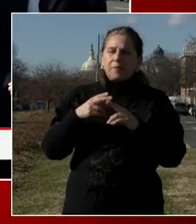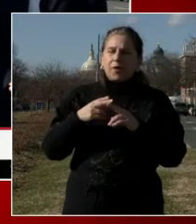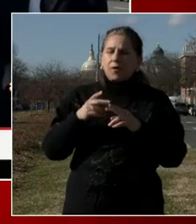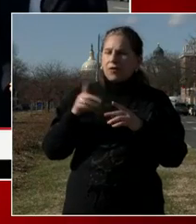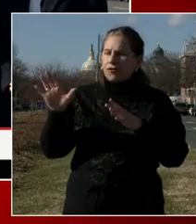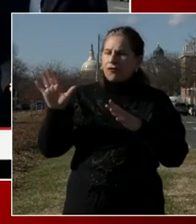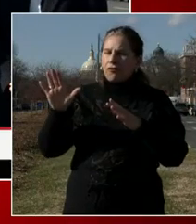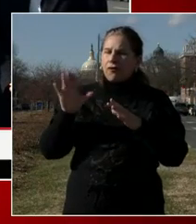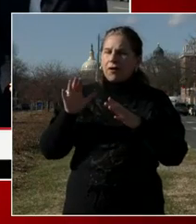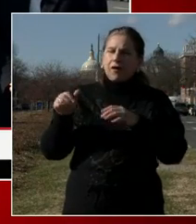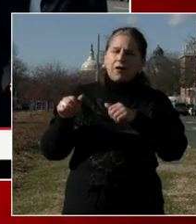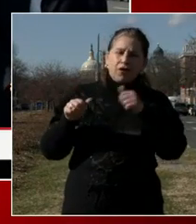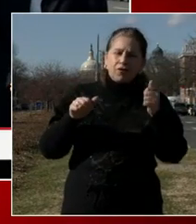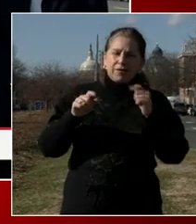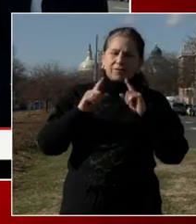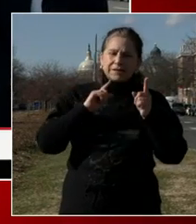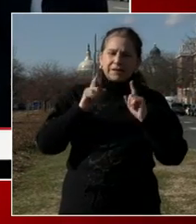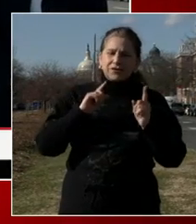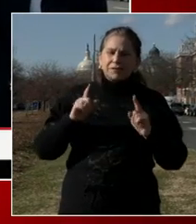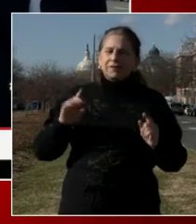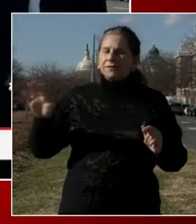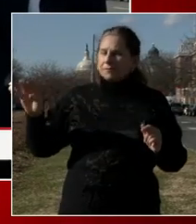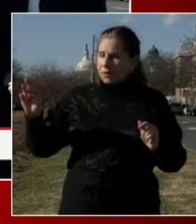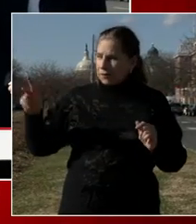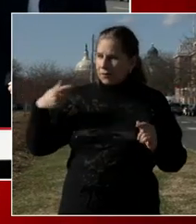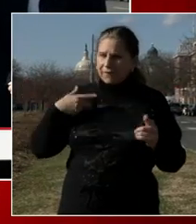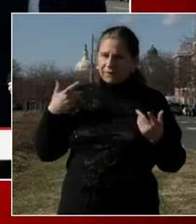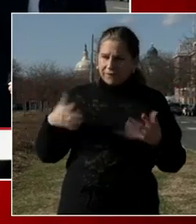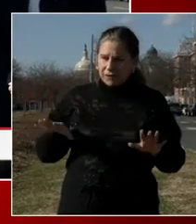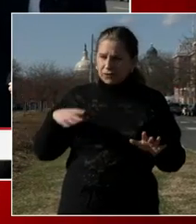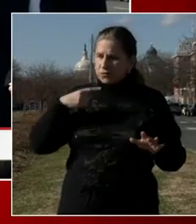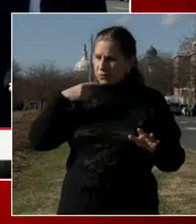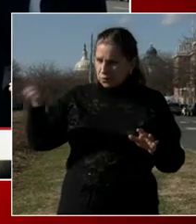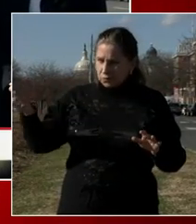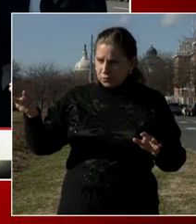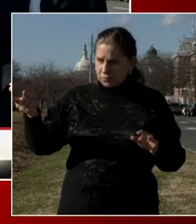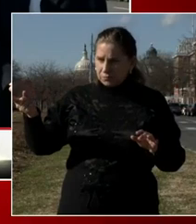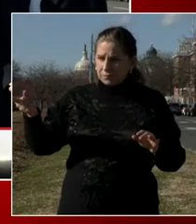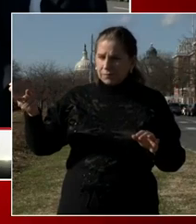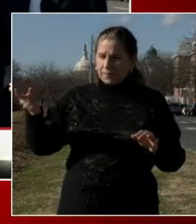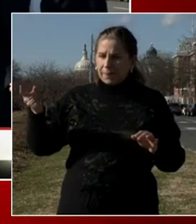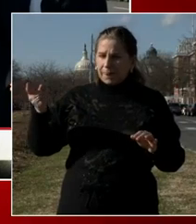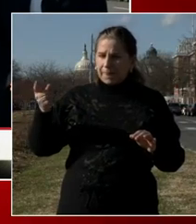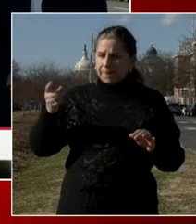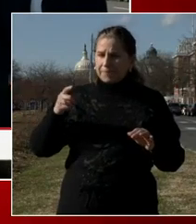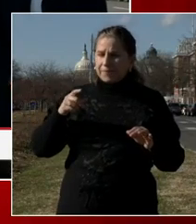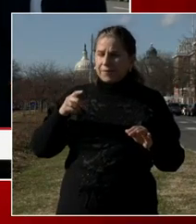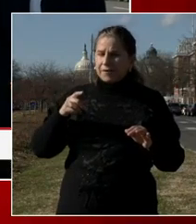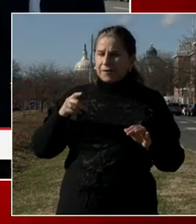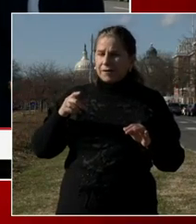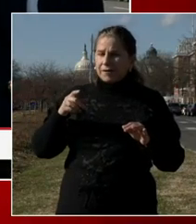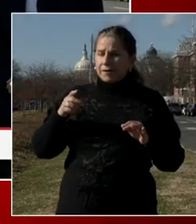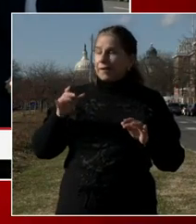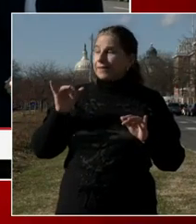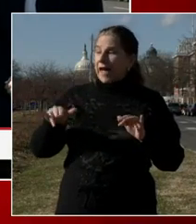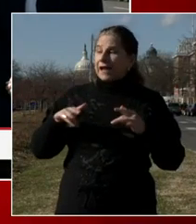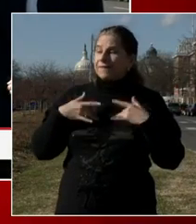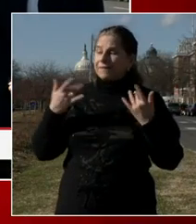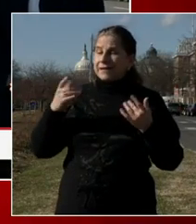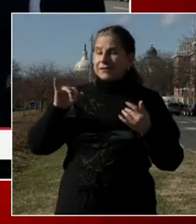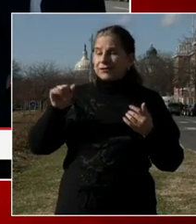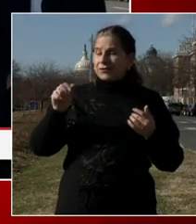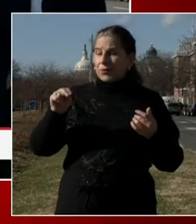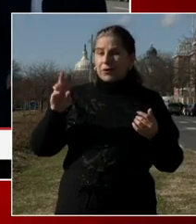can say to you, Mark, that I spoke to him after the events of January the 6th uh and um